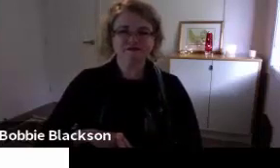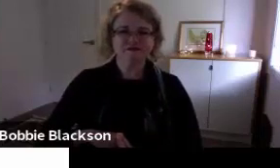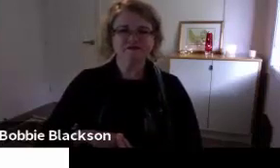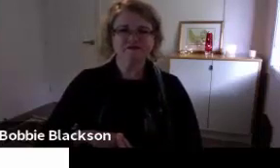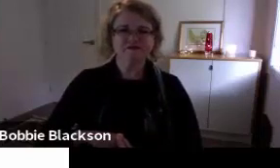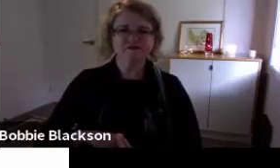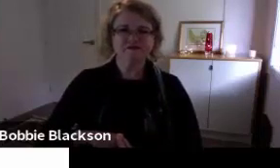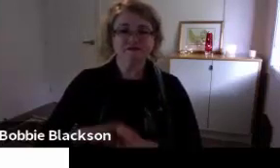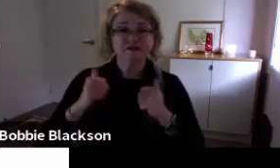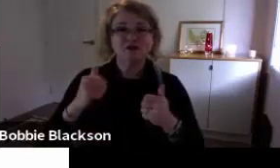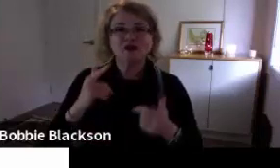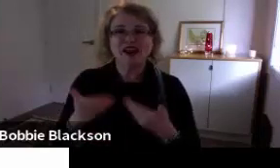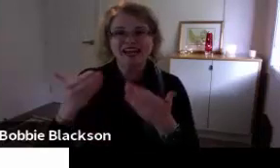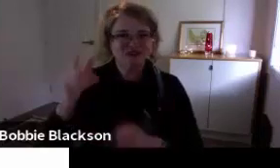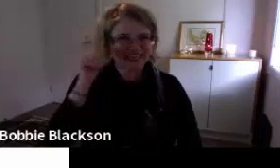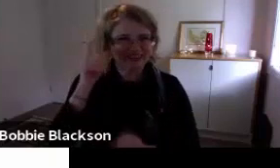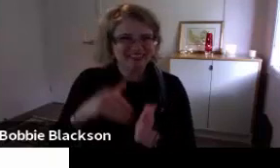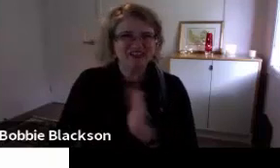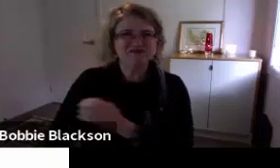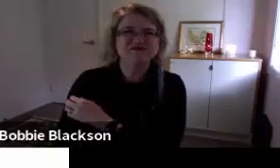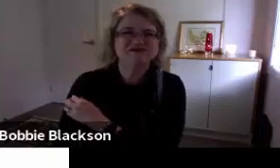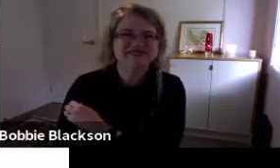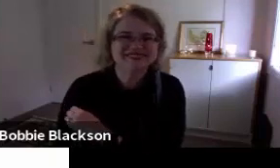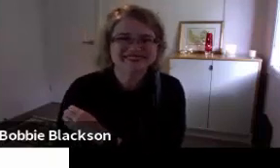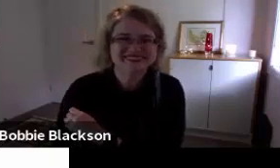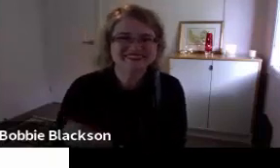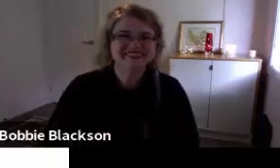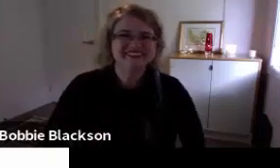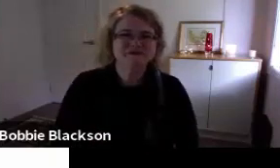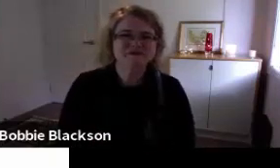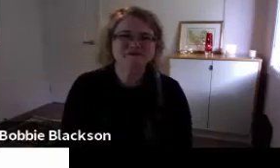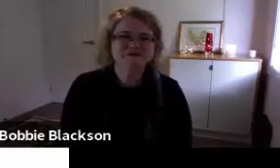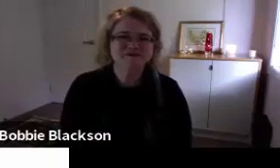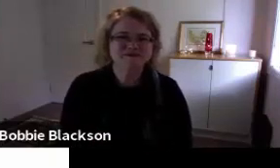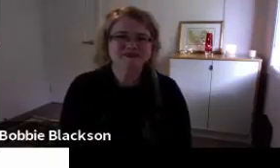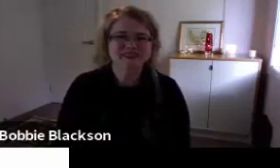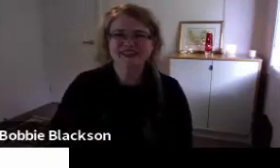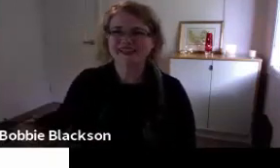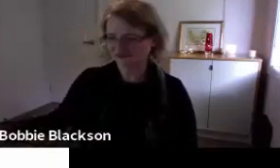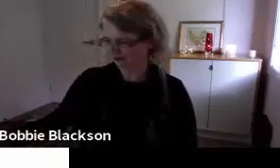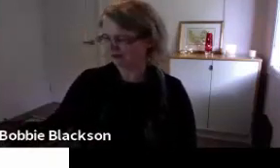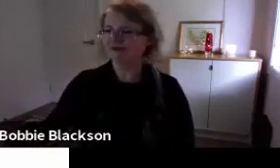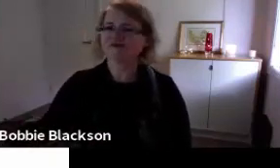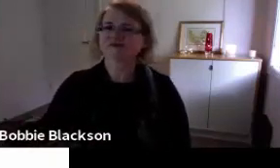that's a summary from me. And I'd like to now give the